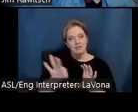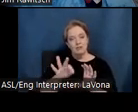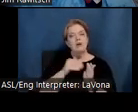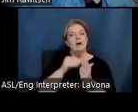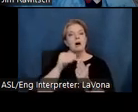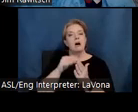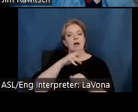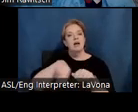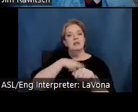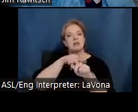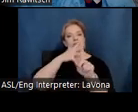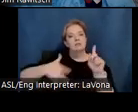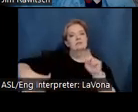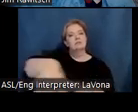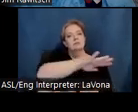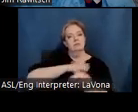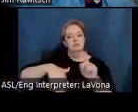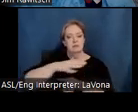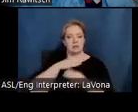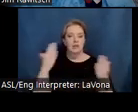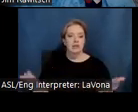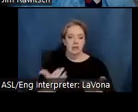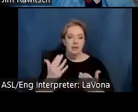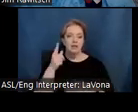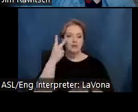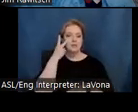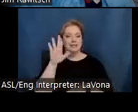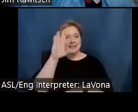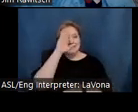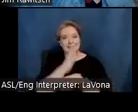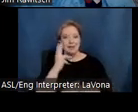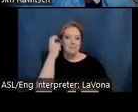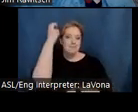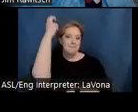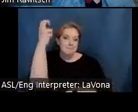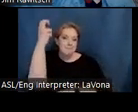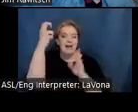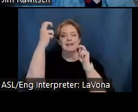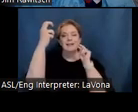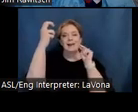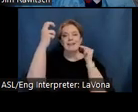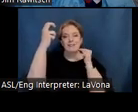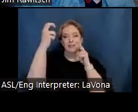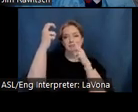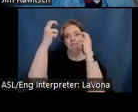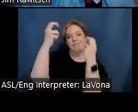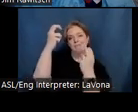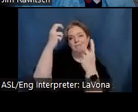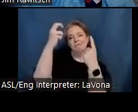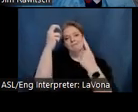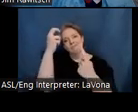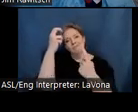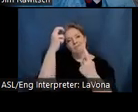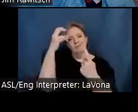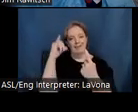In this photo, he's pictured with his son Slyman and the branches up above, and nephew Nassif leaning casually against the tree trunk.